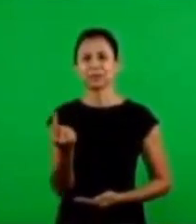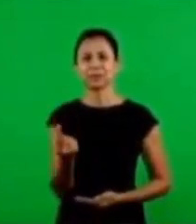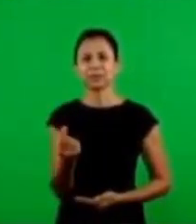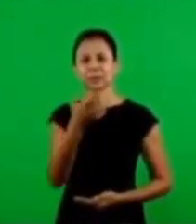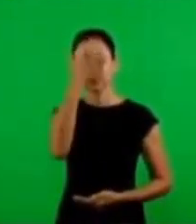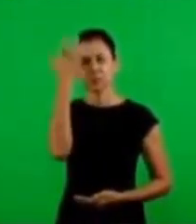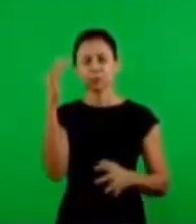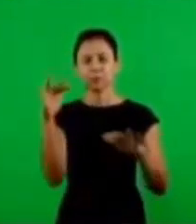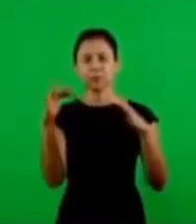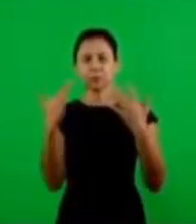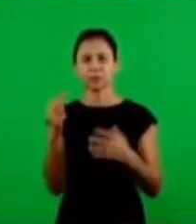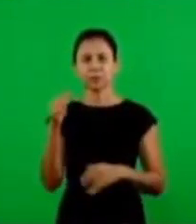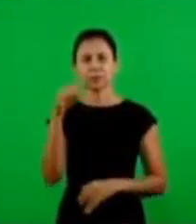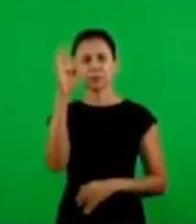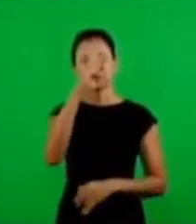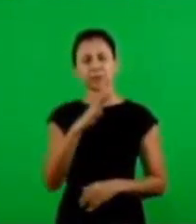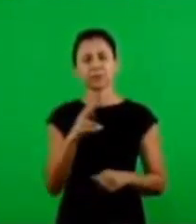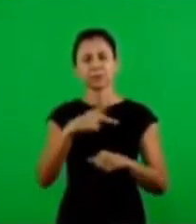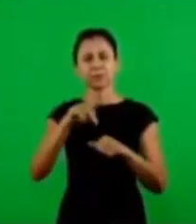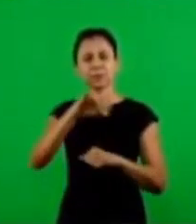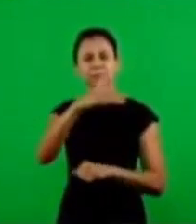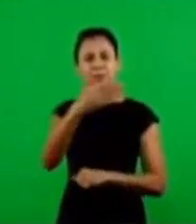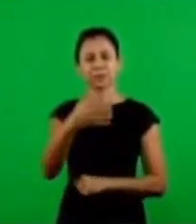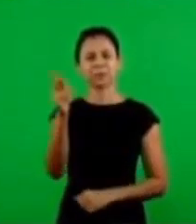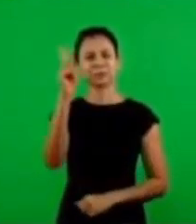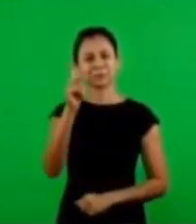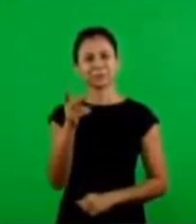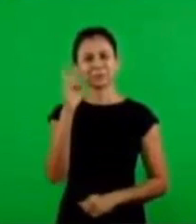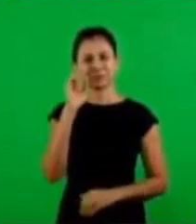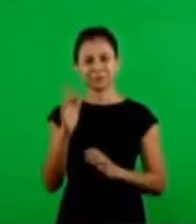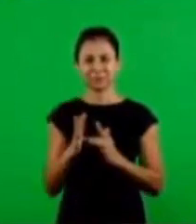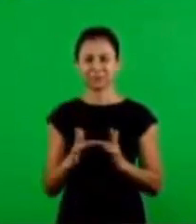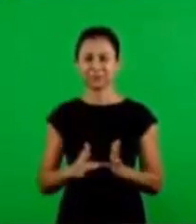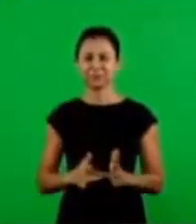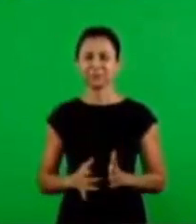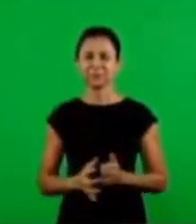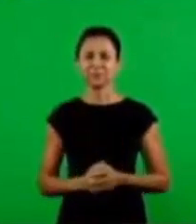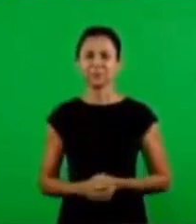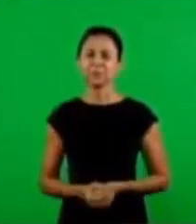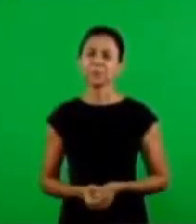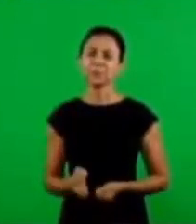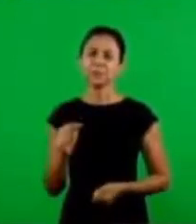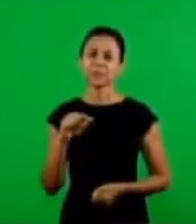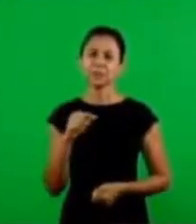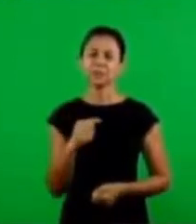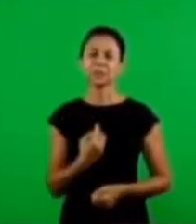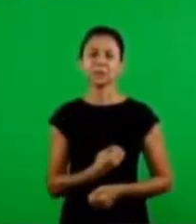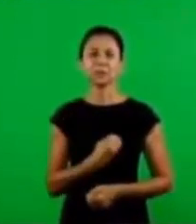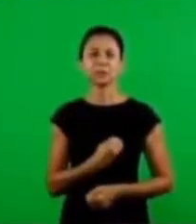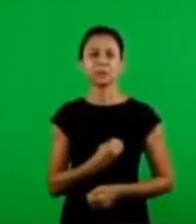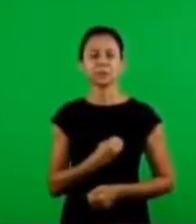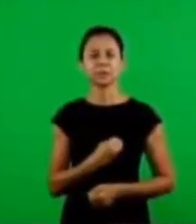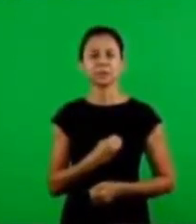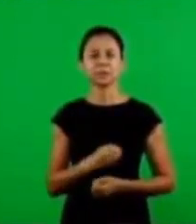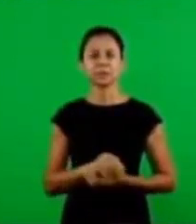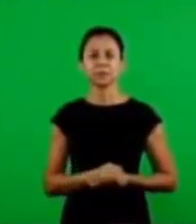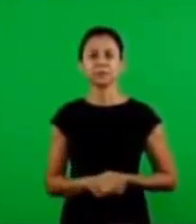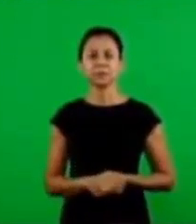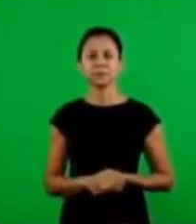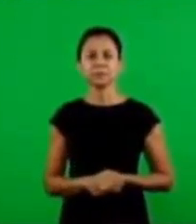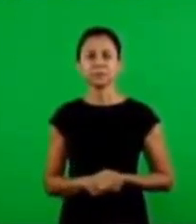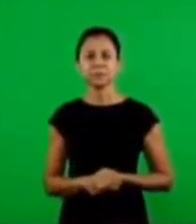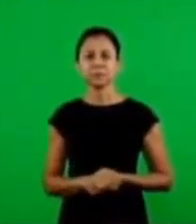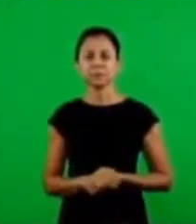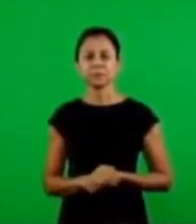I want to greet all the church that watch us here and outside of the country with the peace of the Lord Jesus,